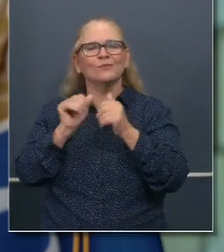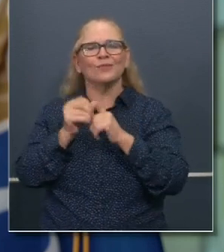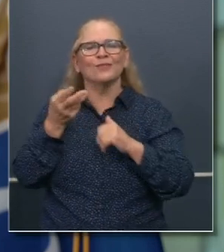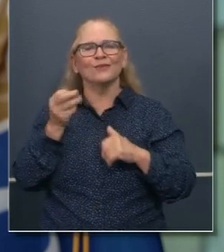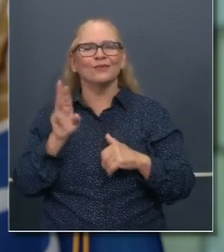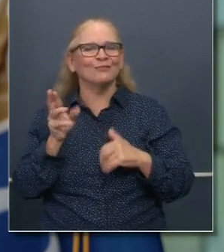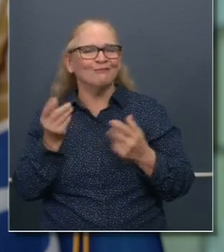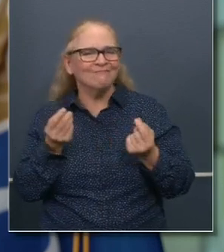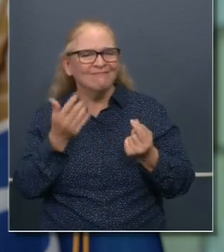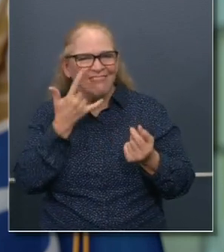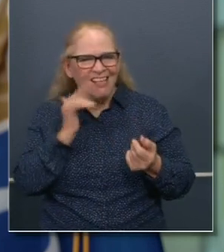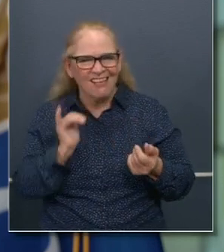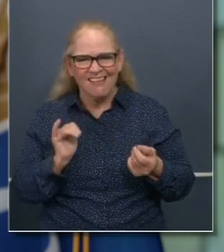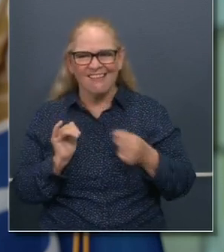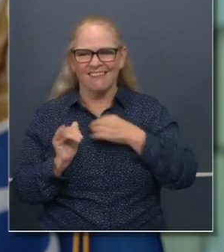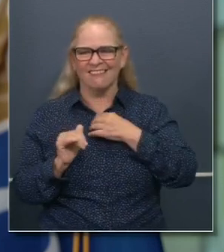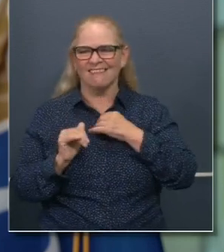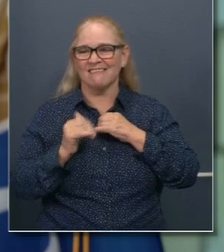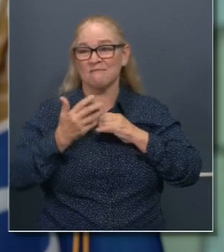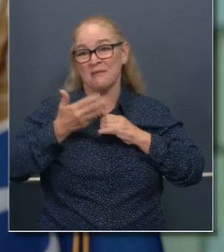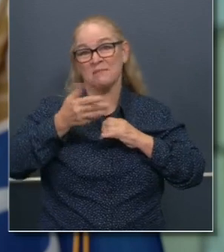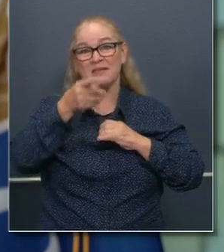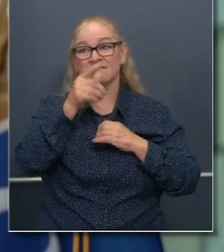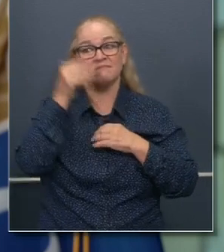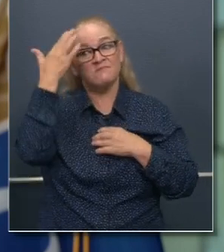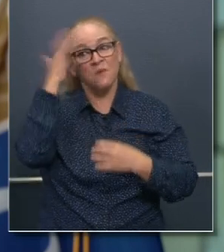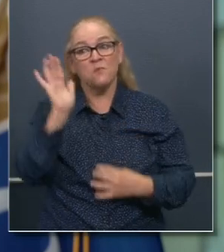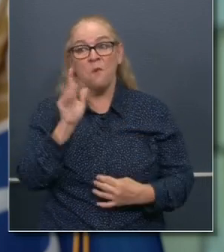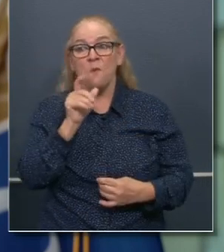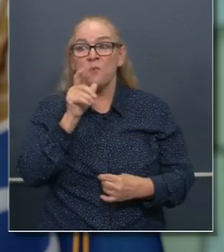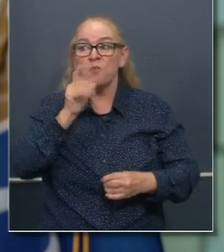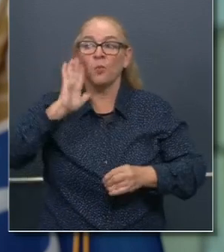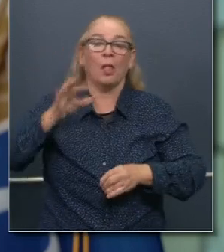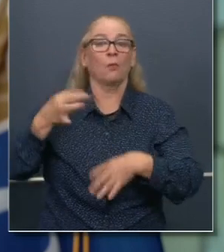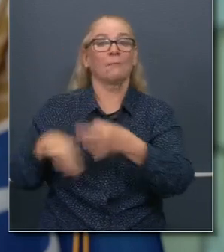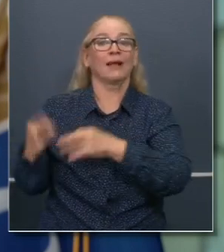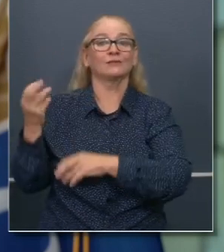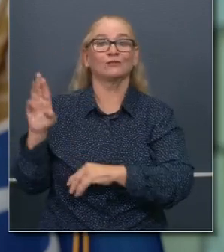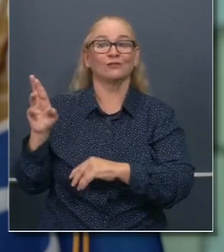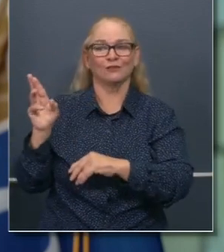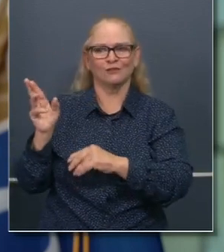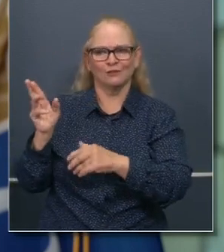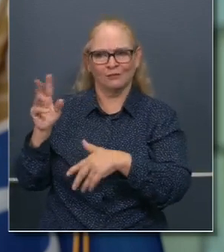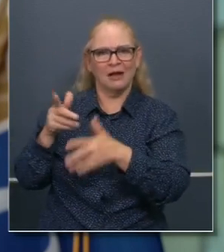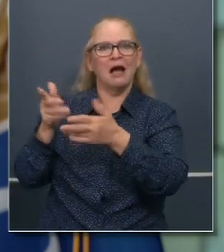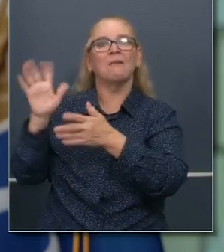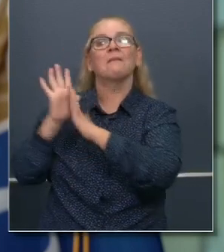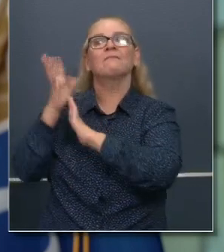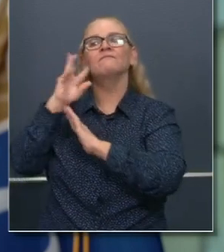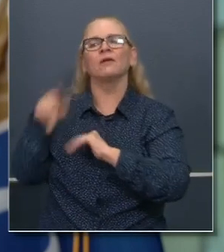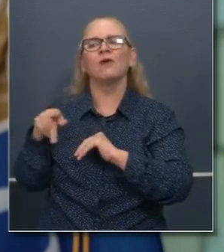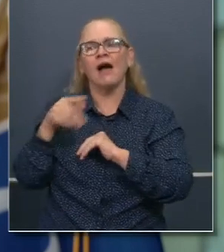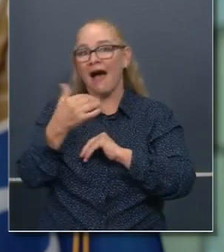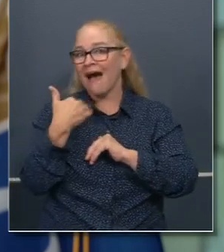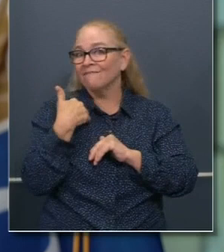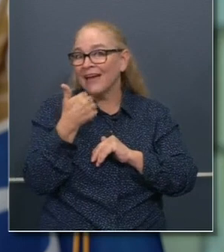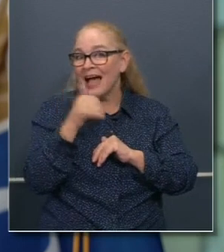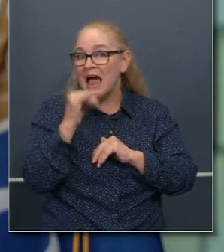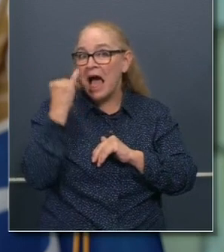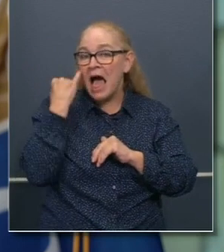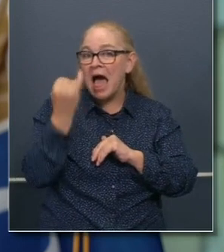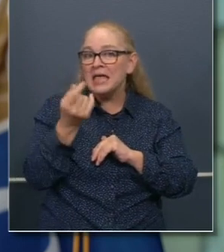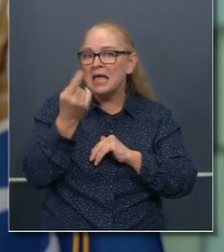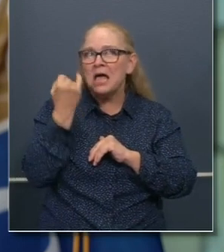And although you're not thinking about a replacement, I'm curious if anybody has already started to pitch themselves as a replacement to you. Well, you may be the only one that